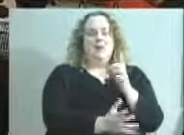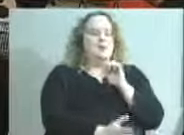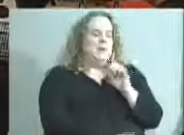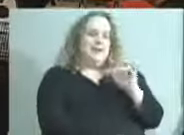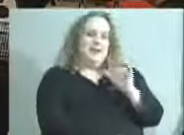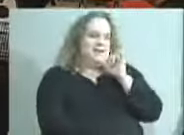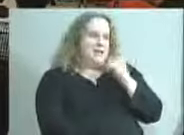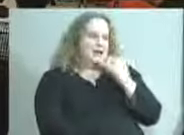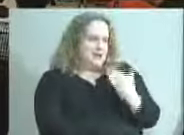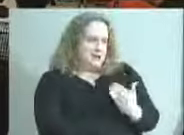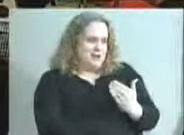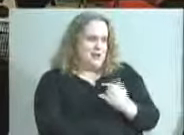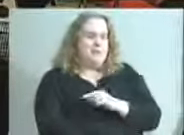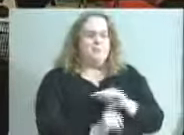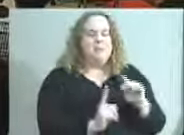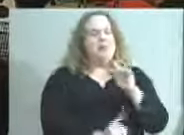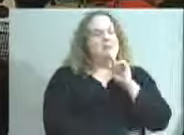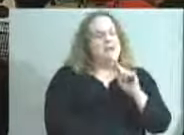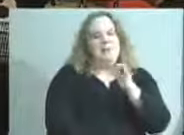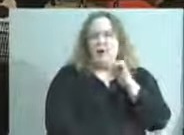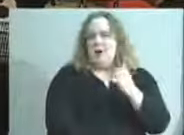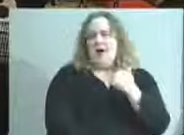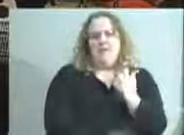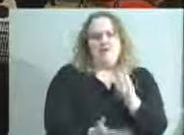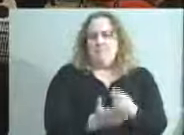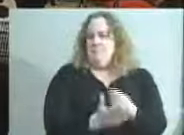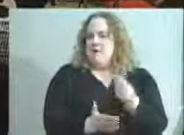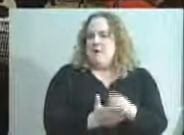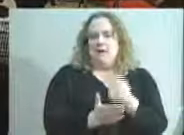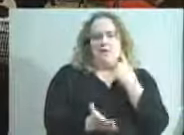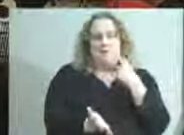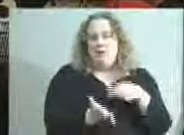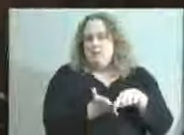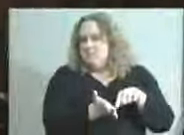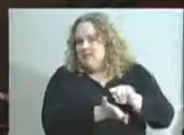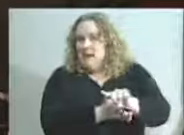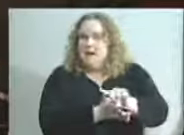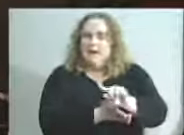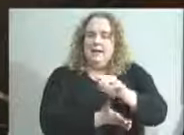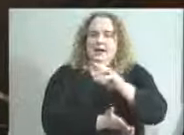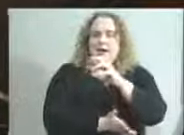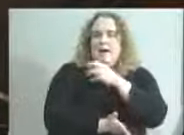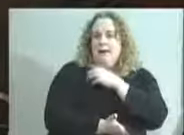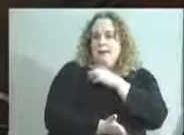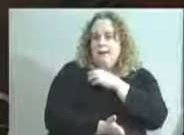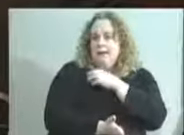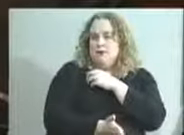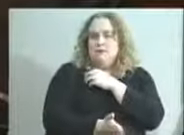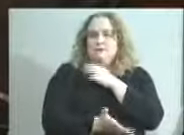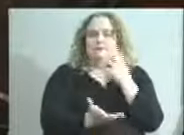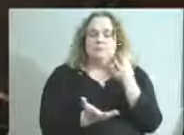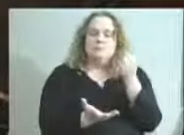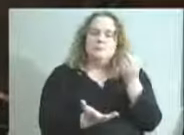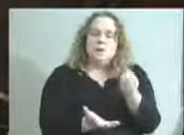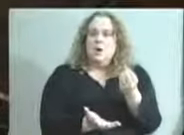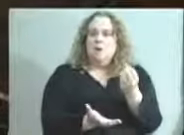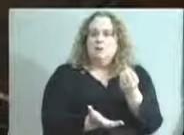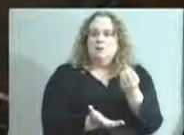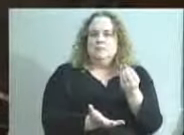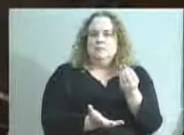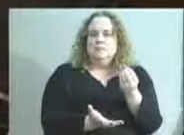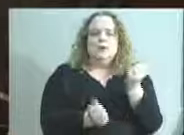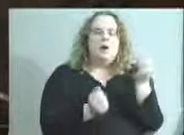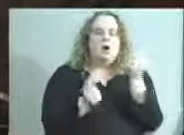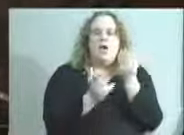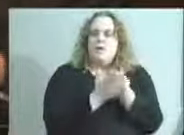We really don't have the capacity to do that, so all of our, in other words, we've got very little in the way of discretionary dollars.